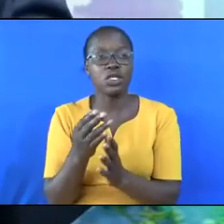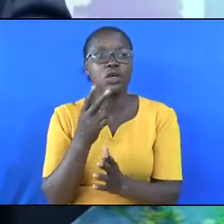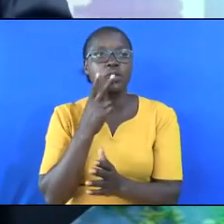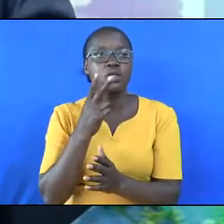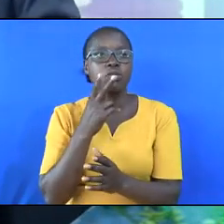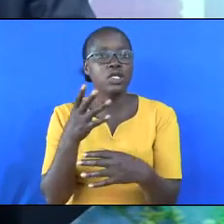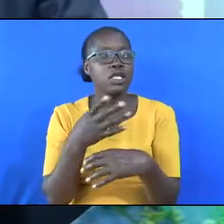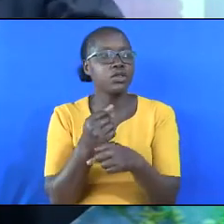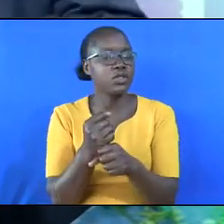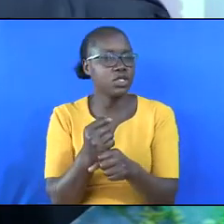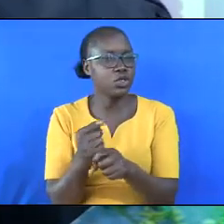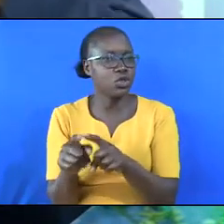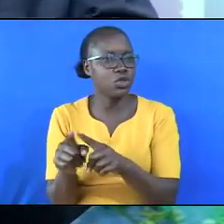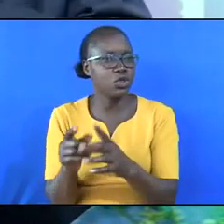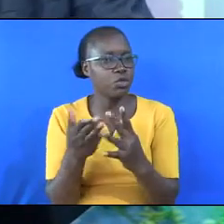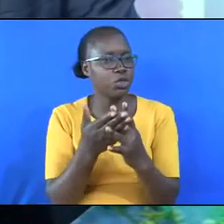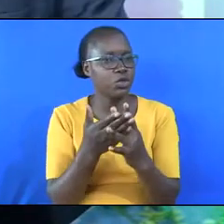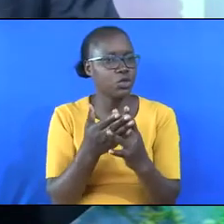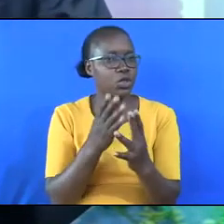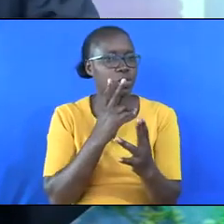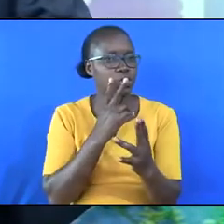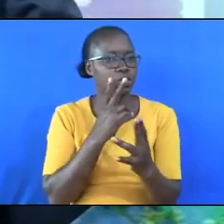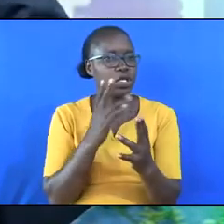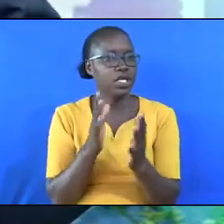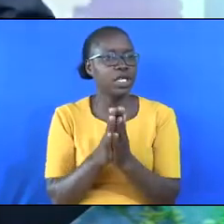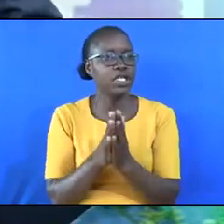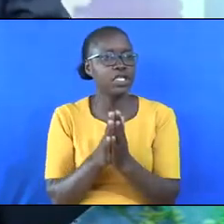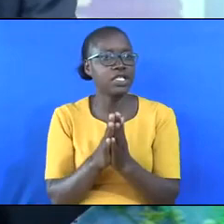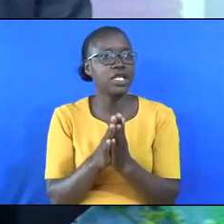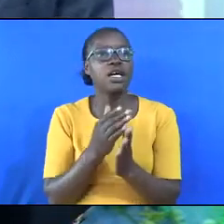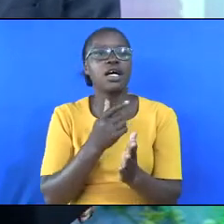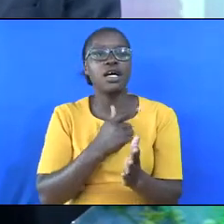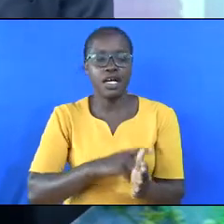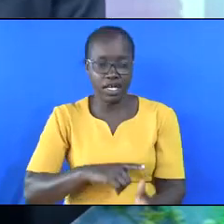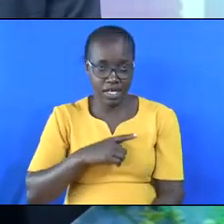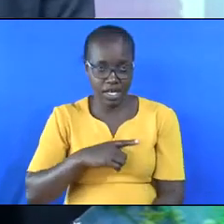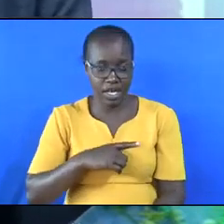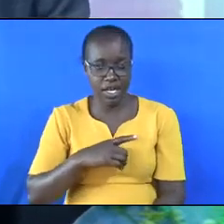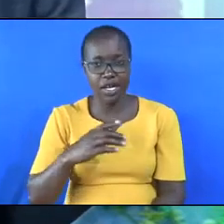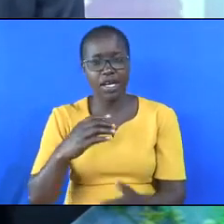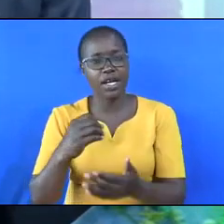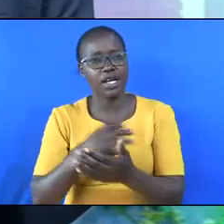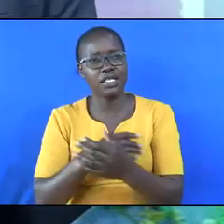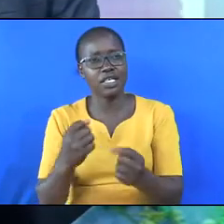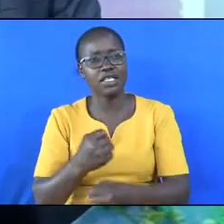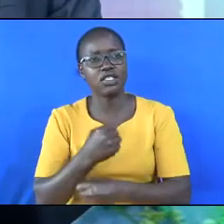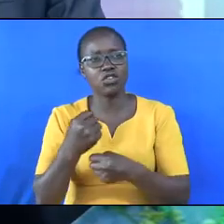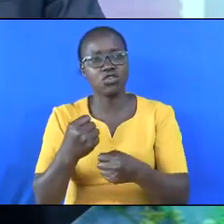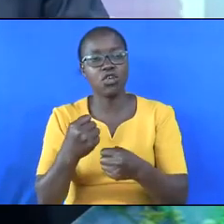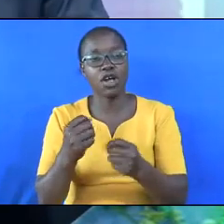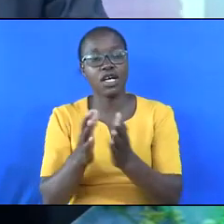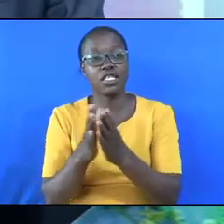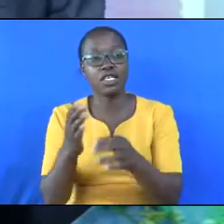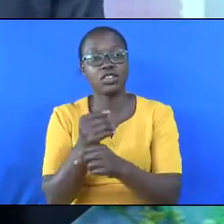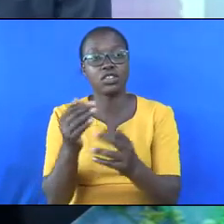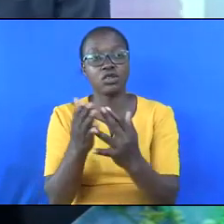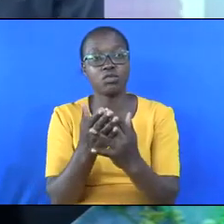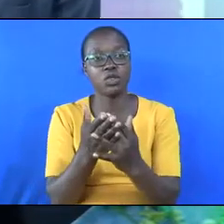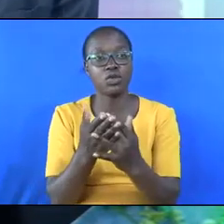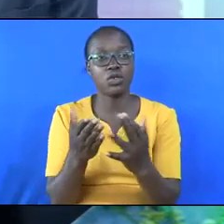association between smoking and lung cancer is as strong as the association between